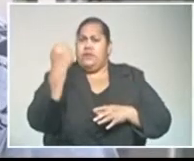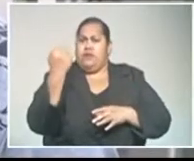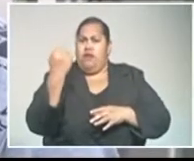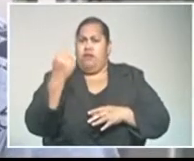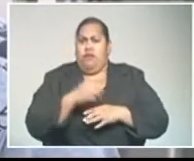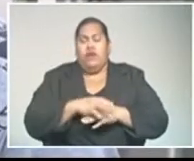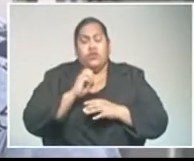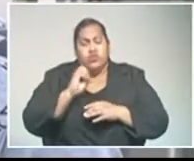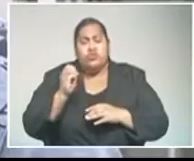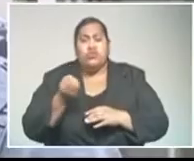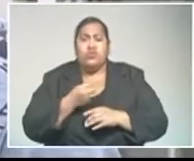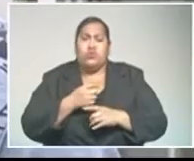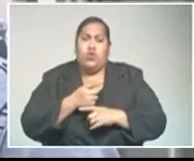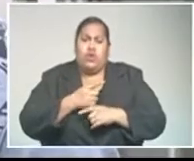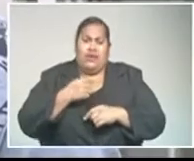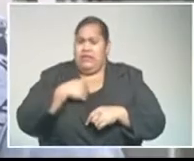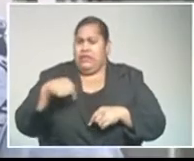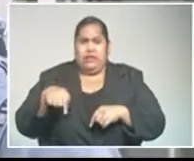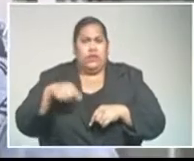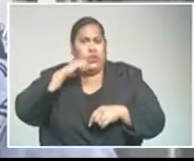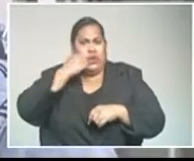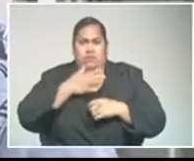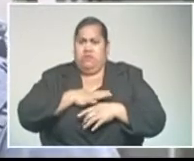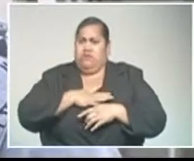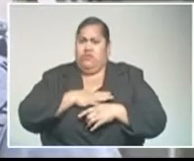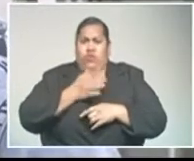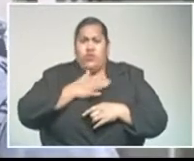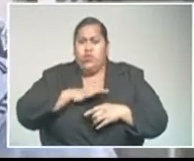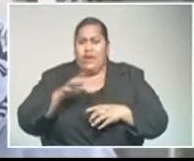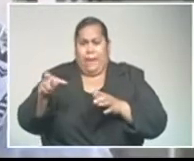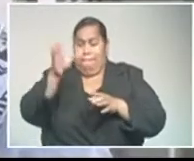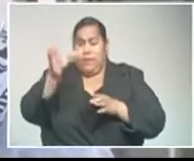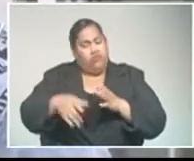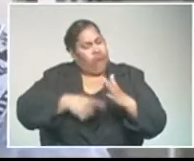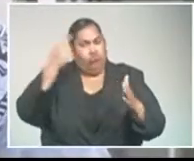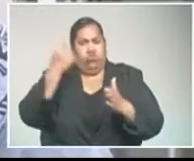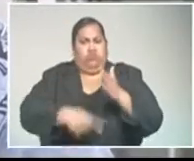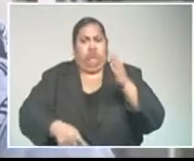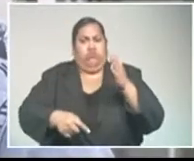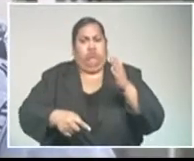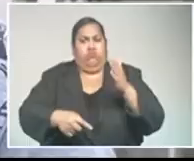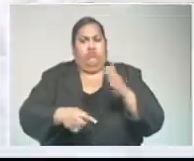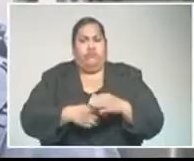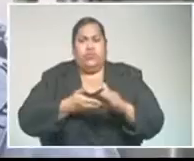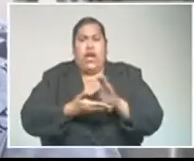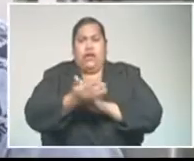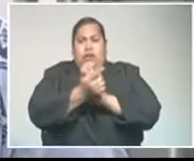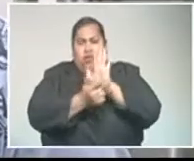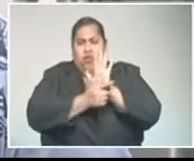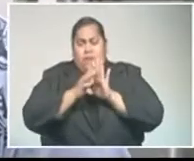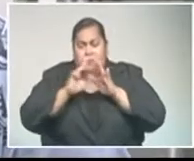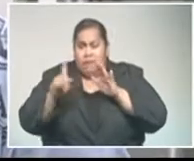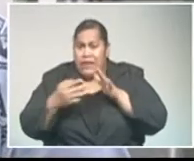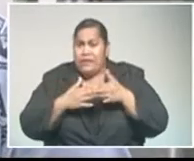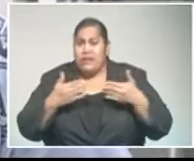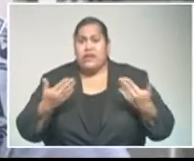he's going to miss a lot of class as well. Yeah, so we just want the person to be held under the law or something. Right now, we're still